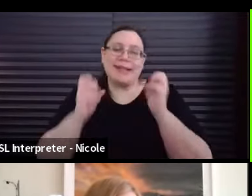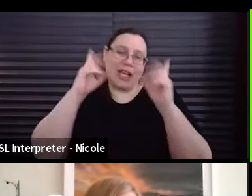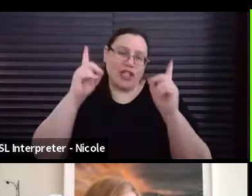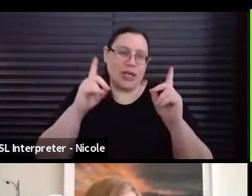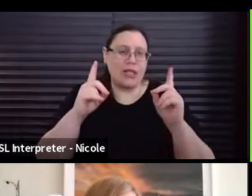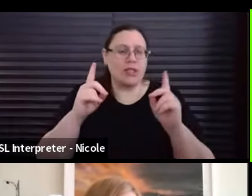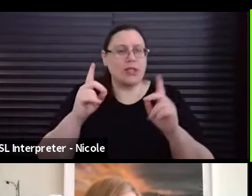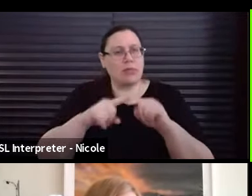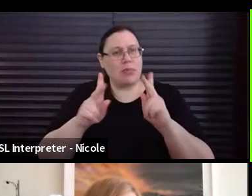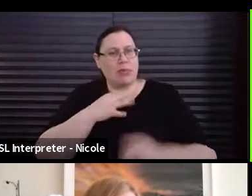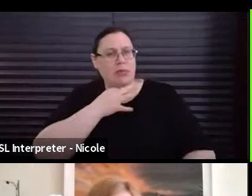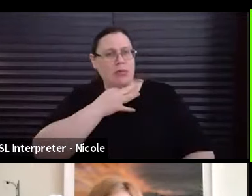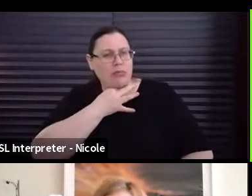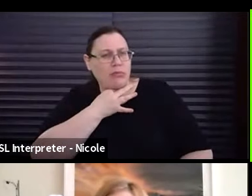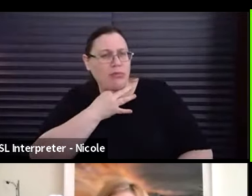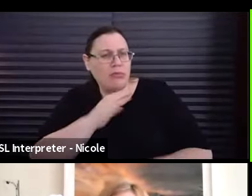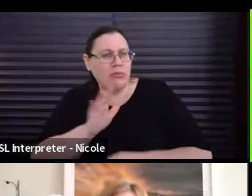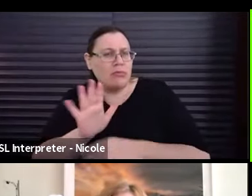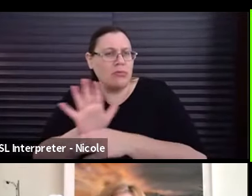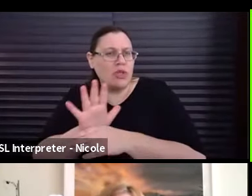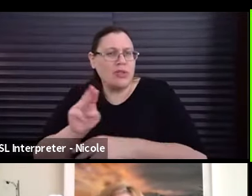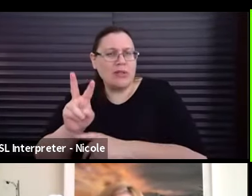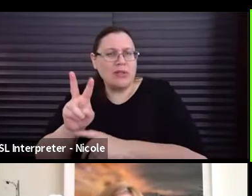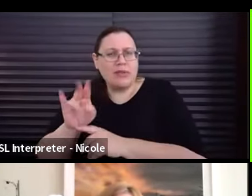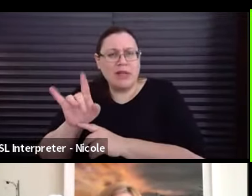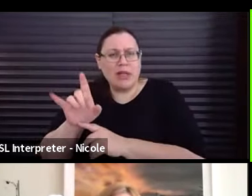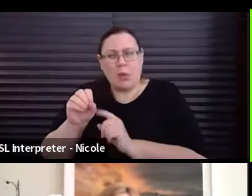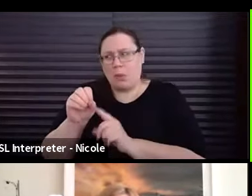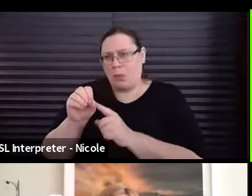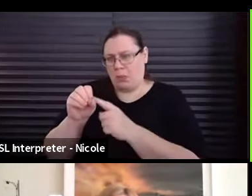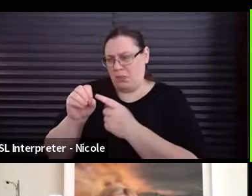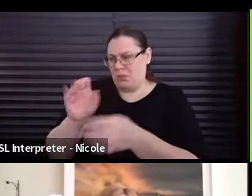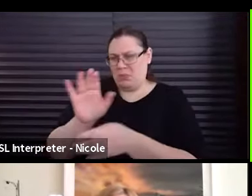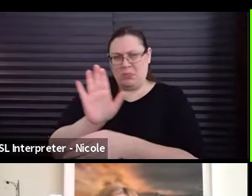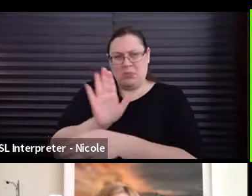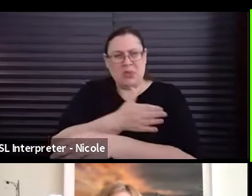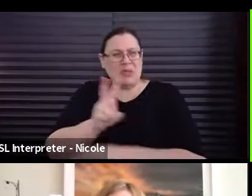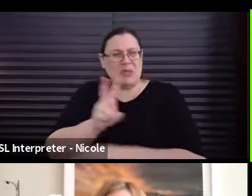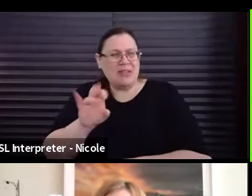curiosity about music videos. So where do music videos fit into this?